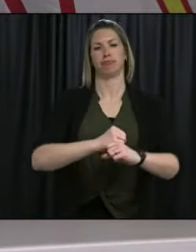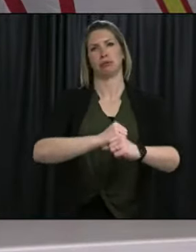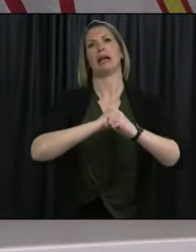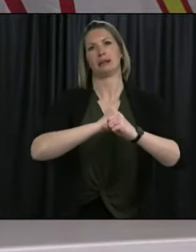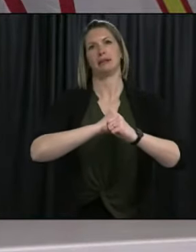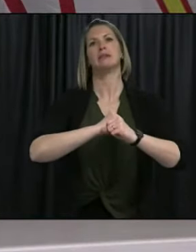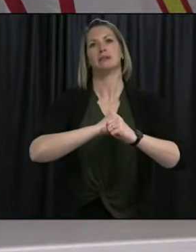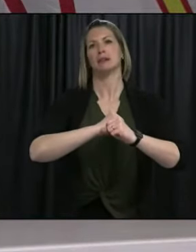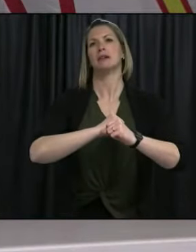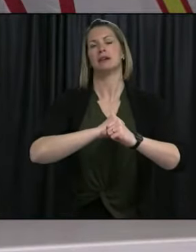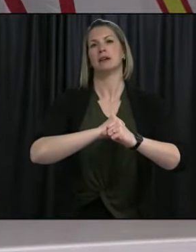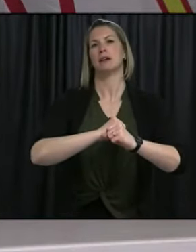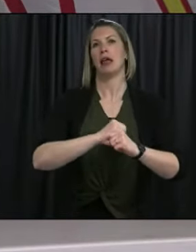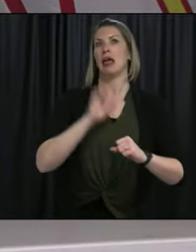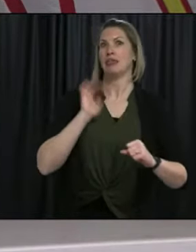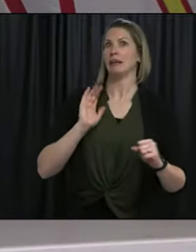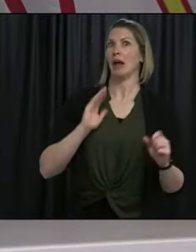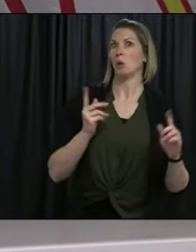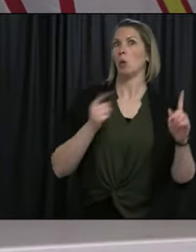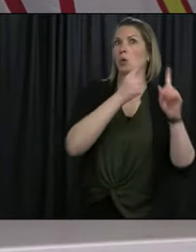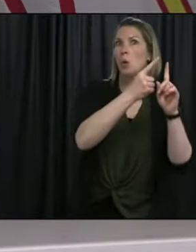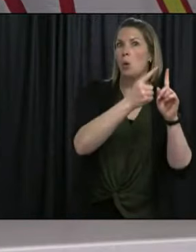working through exactly how that's going to play out.